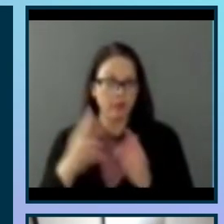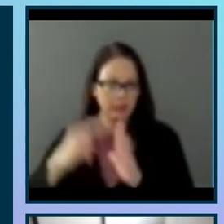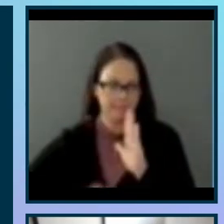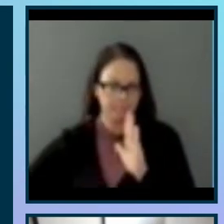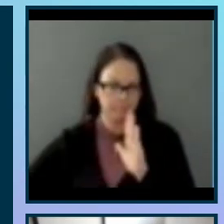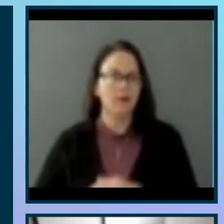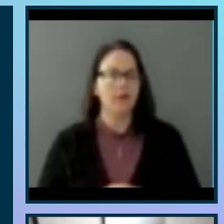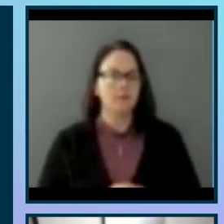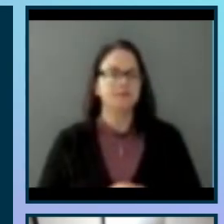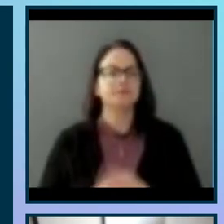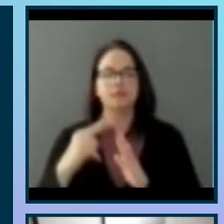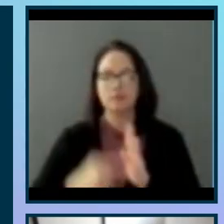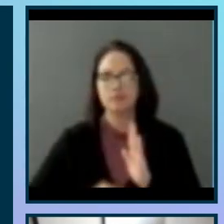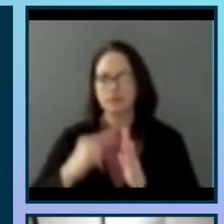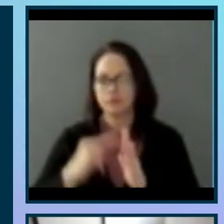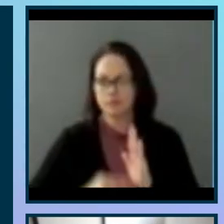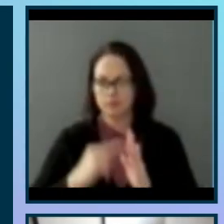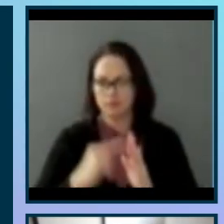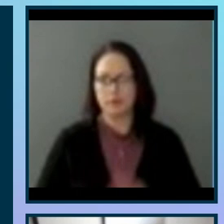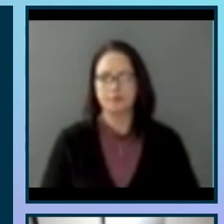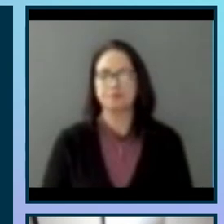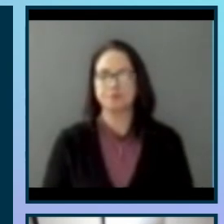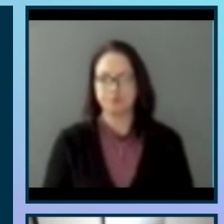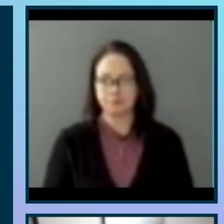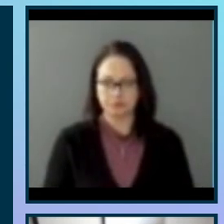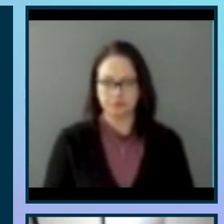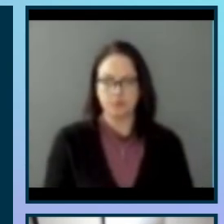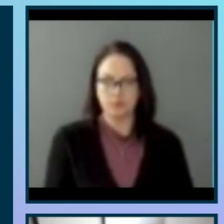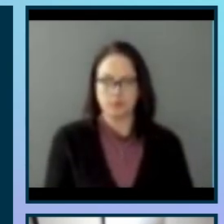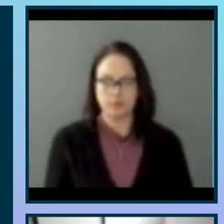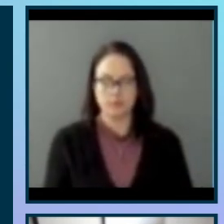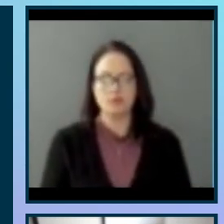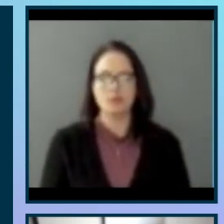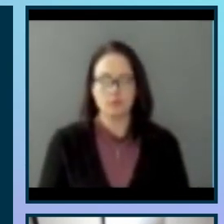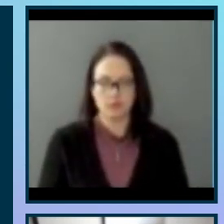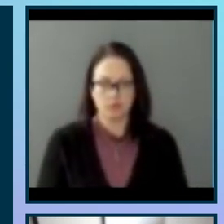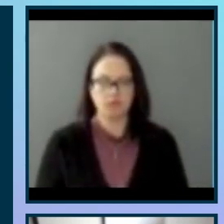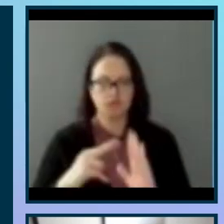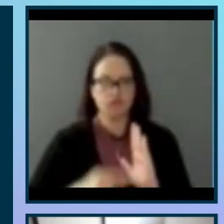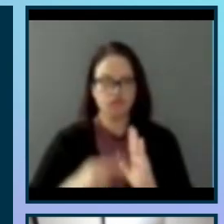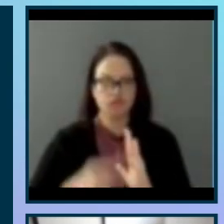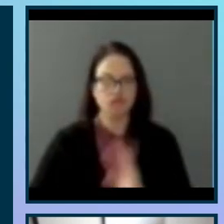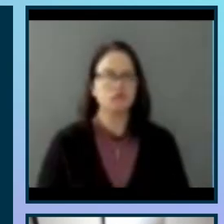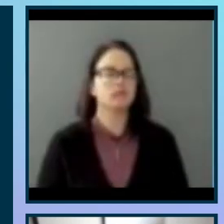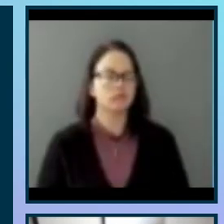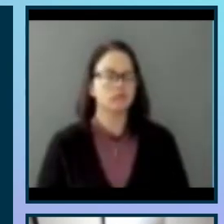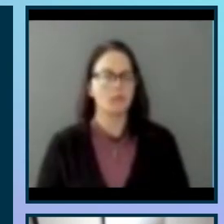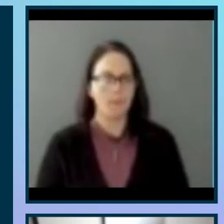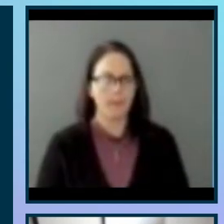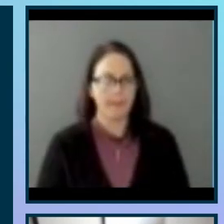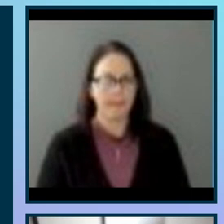will request and receive audio moths to record during the 2023 and 2024 solar eclipse.